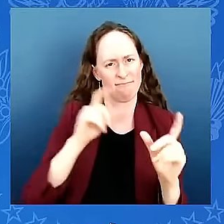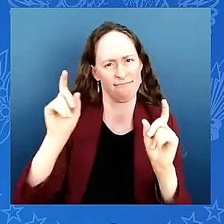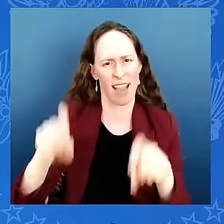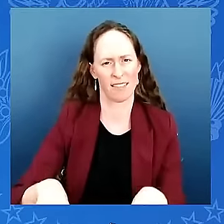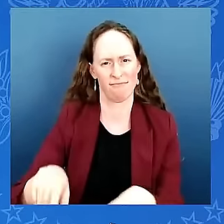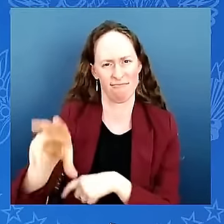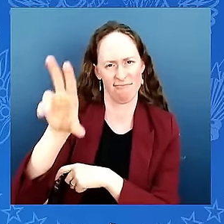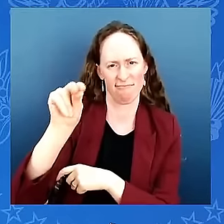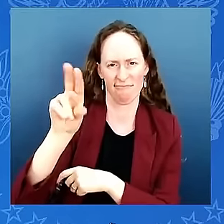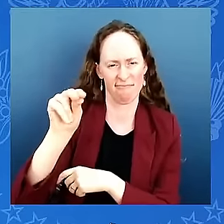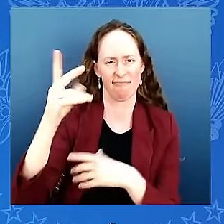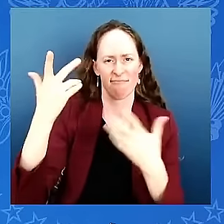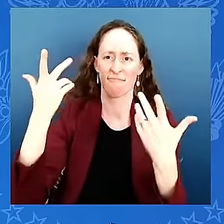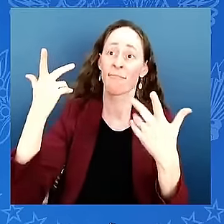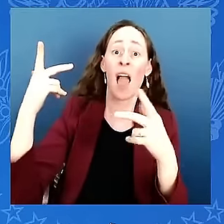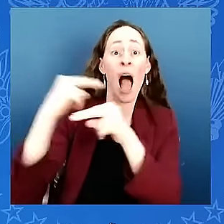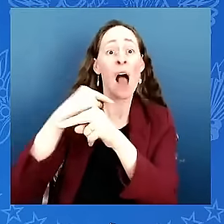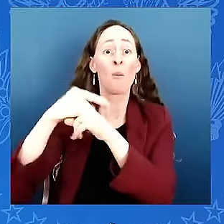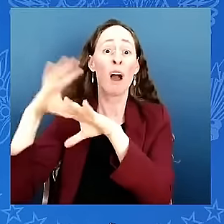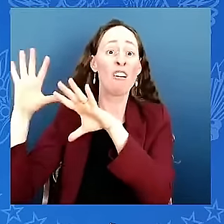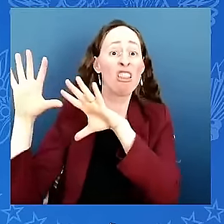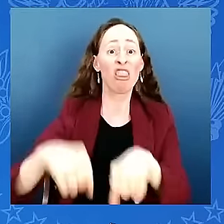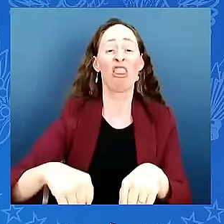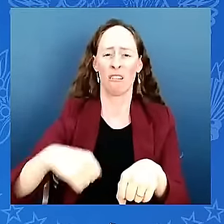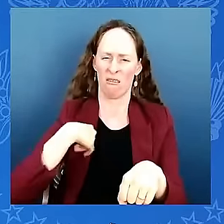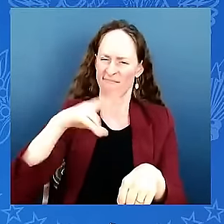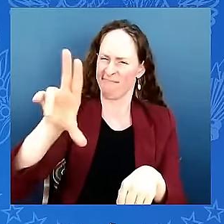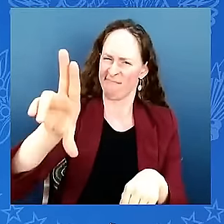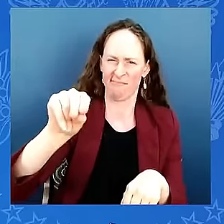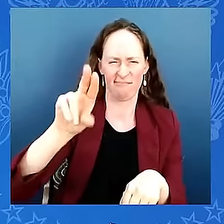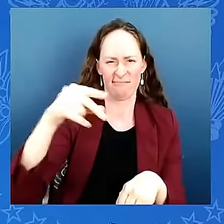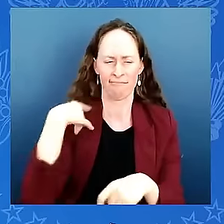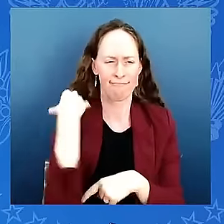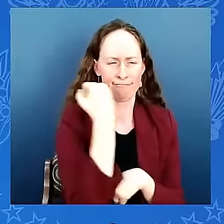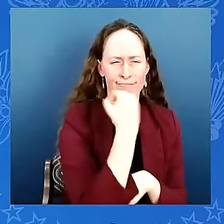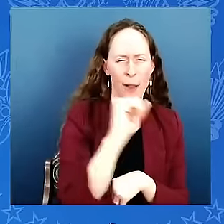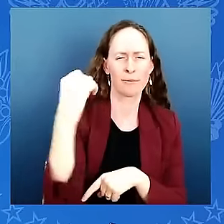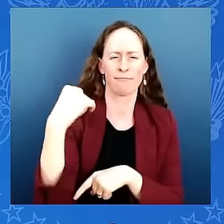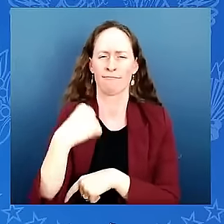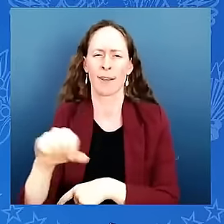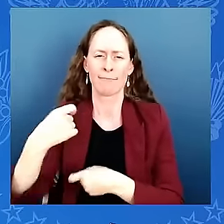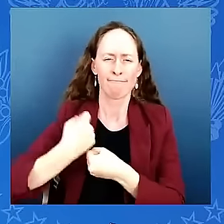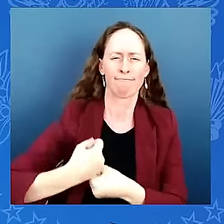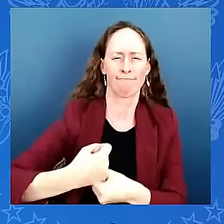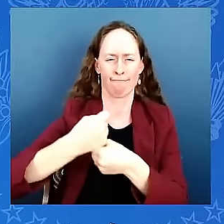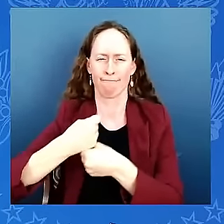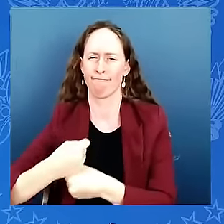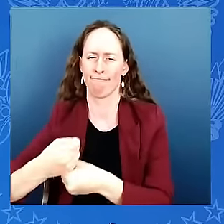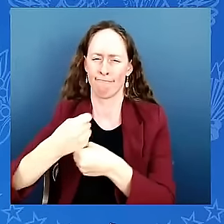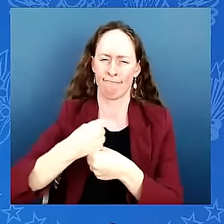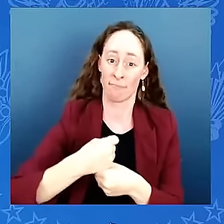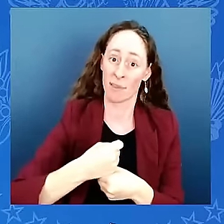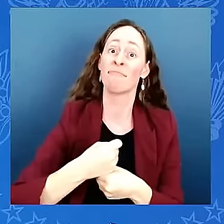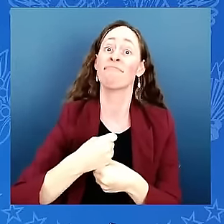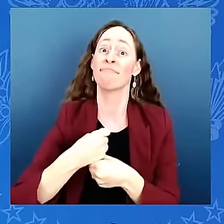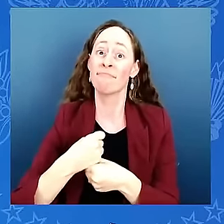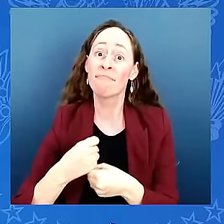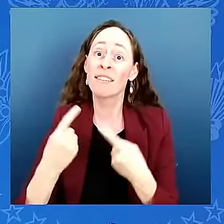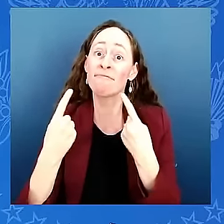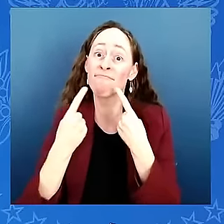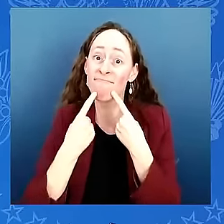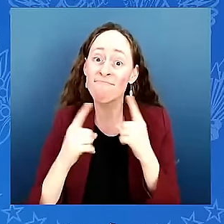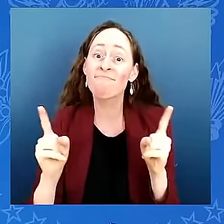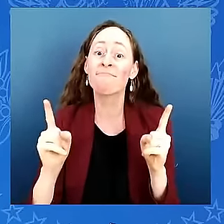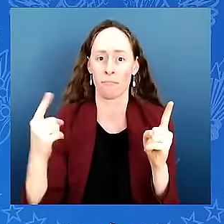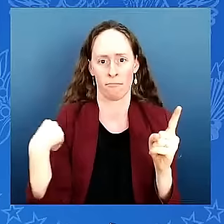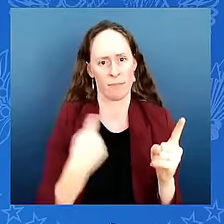we protested but we did have some success because we were successful in protecting the school and the church from